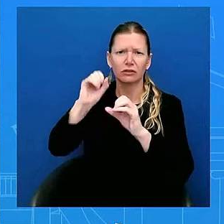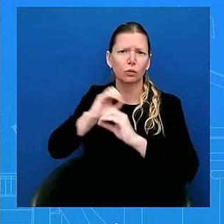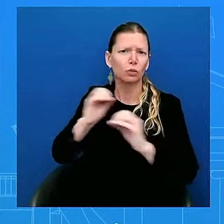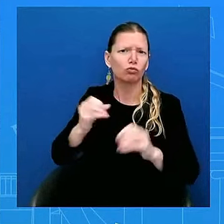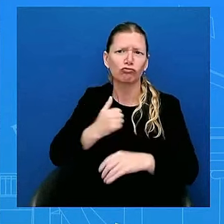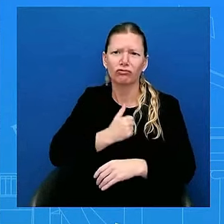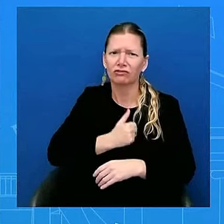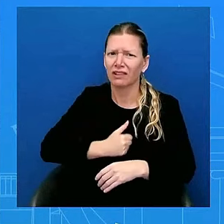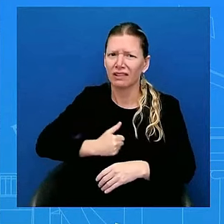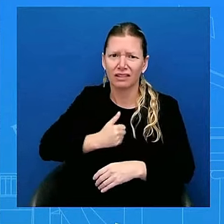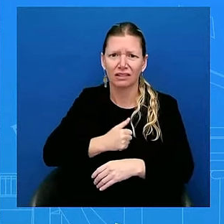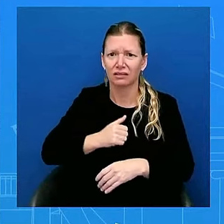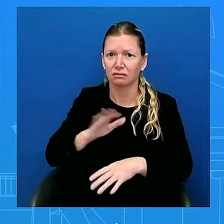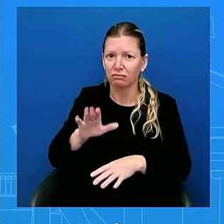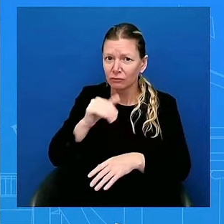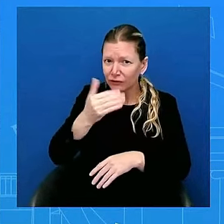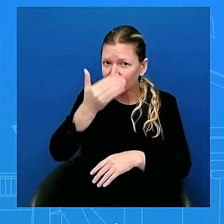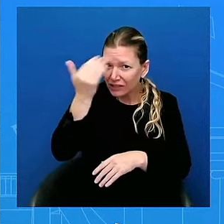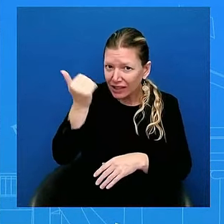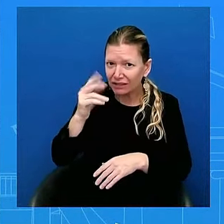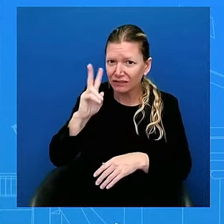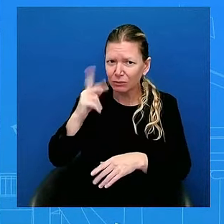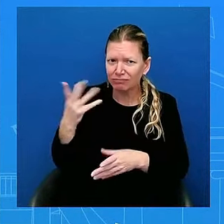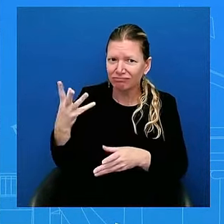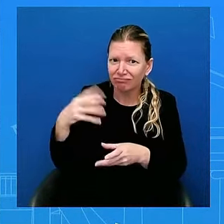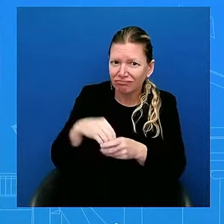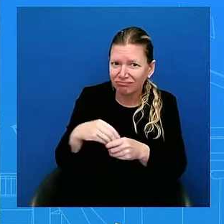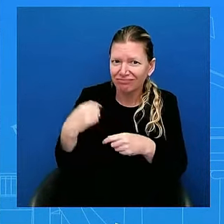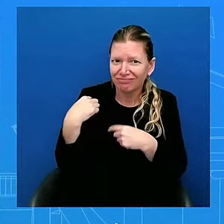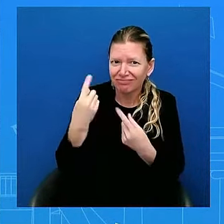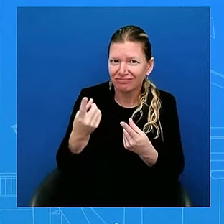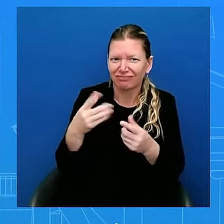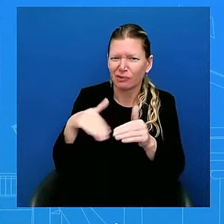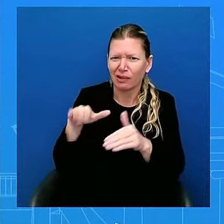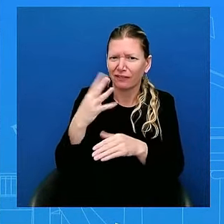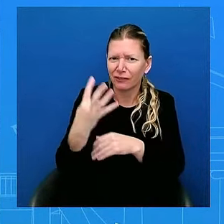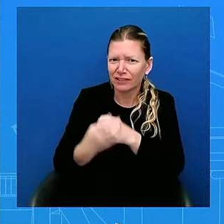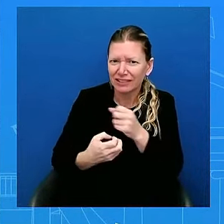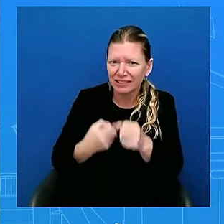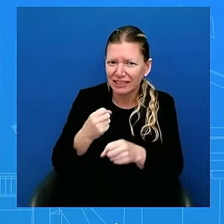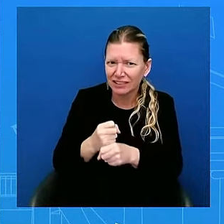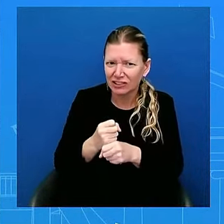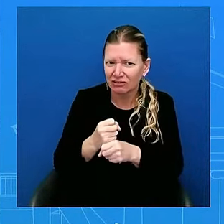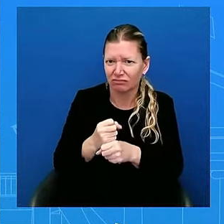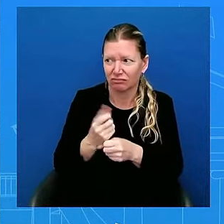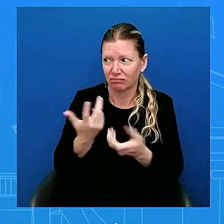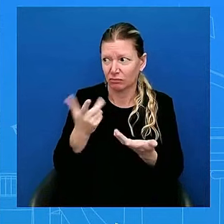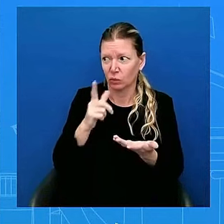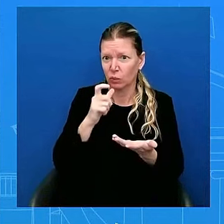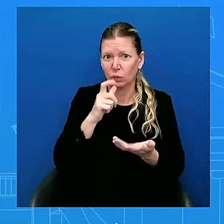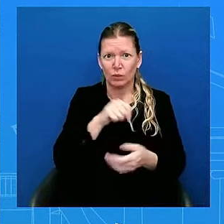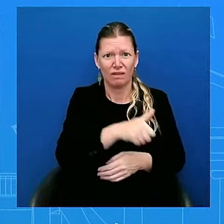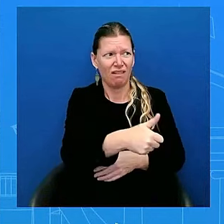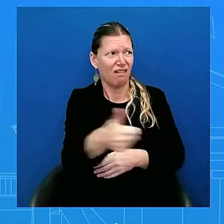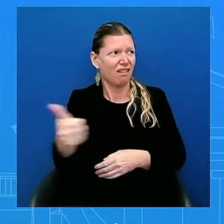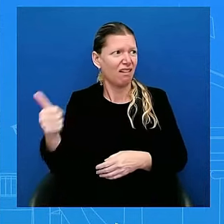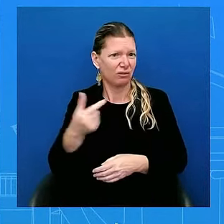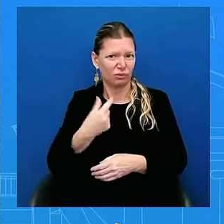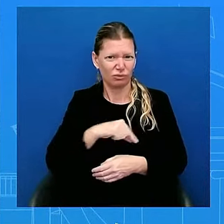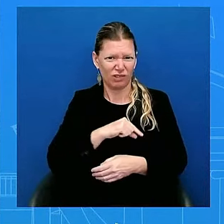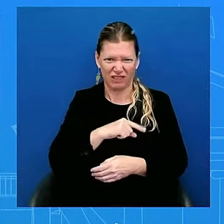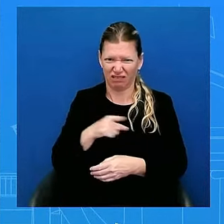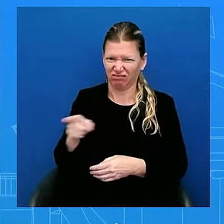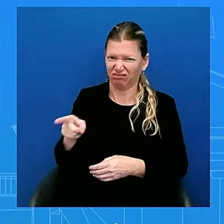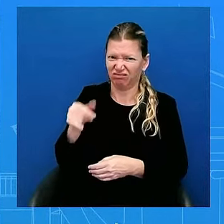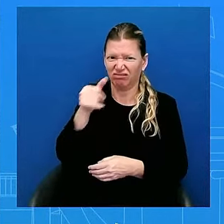see anyone who is more qualified to step in in this moment, right? She was a